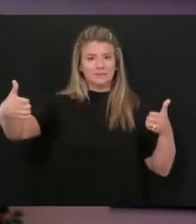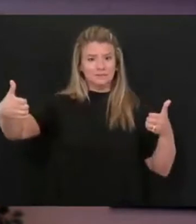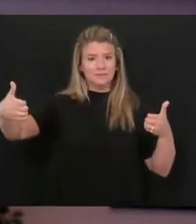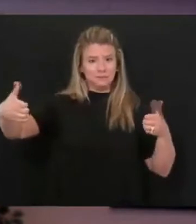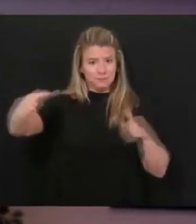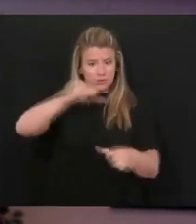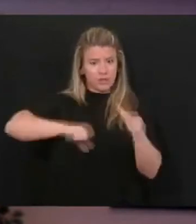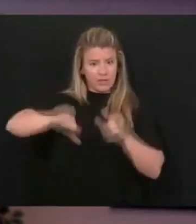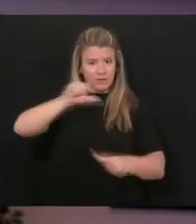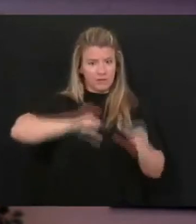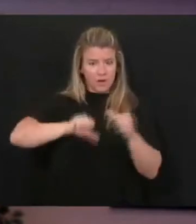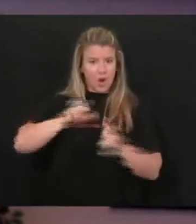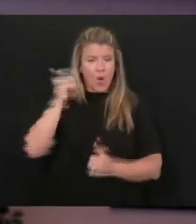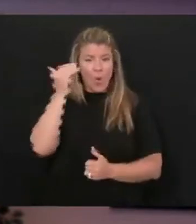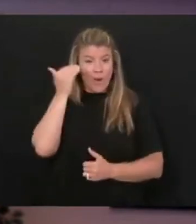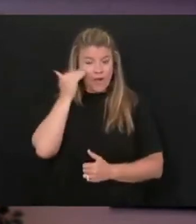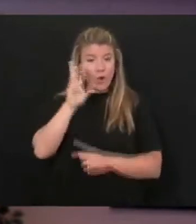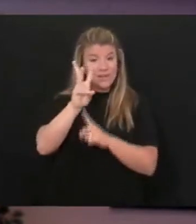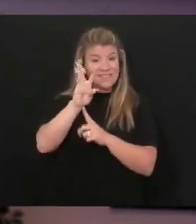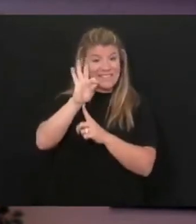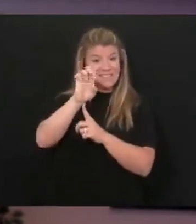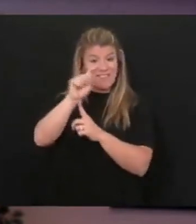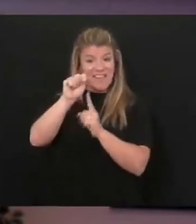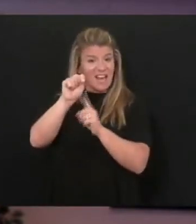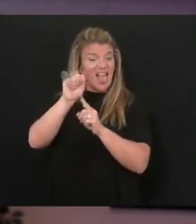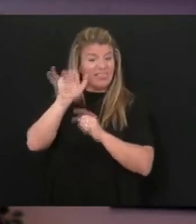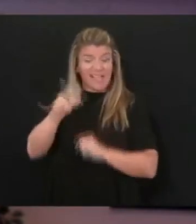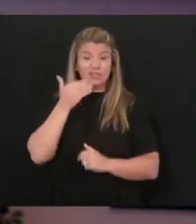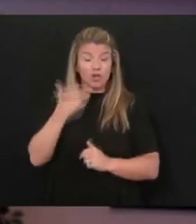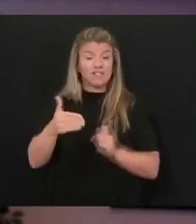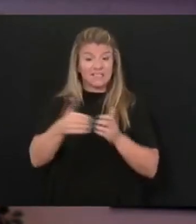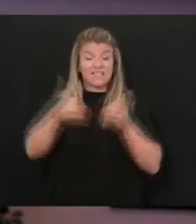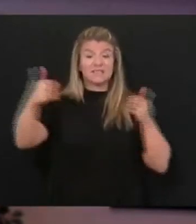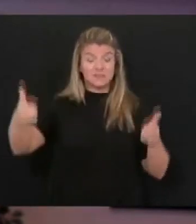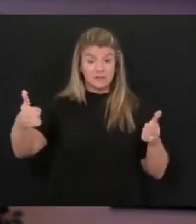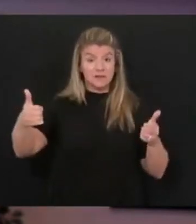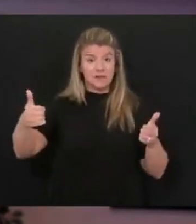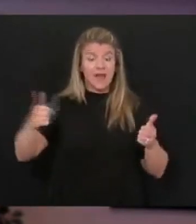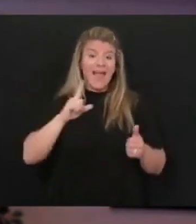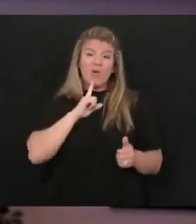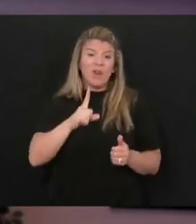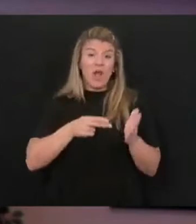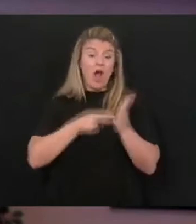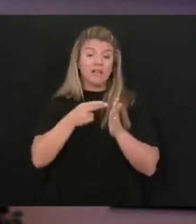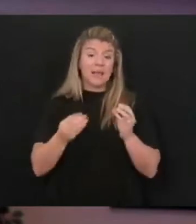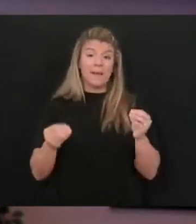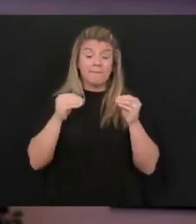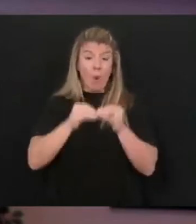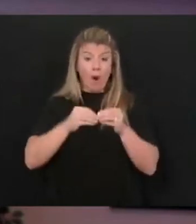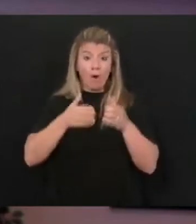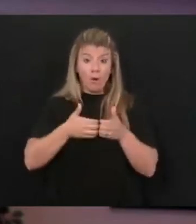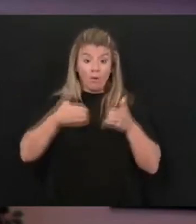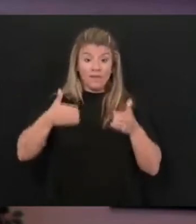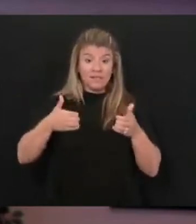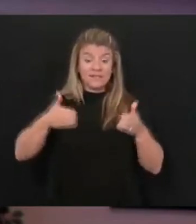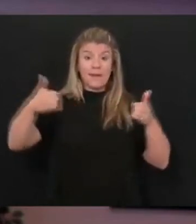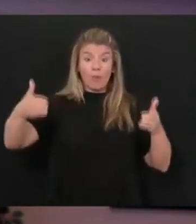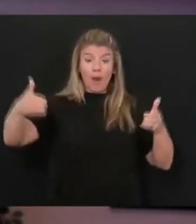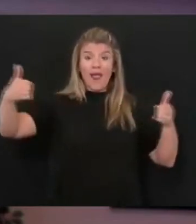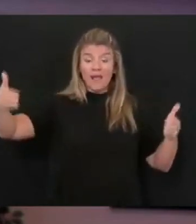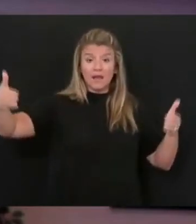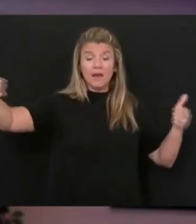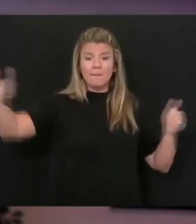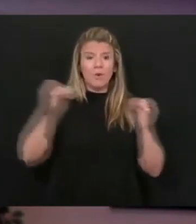other. We know that six feet is a good distance, and the farther we separate in that six feet even